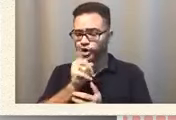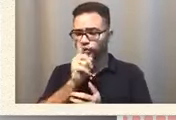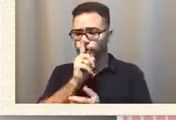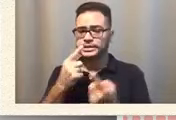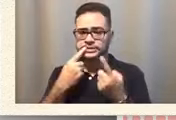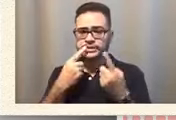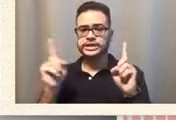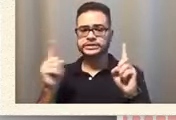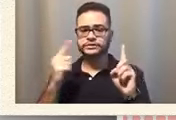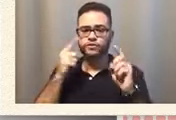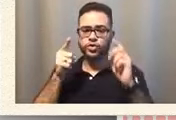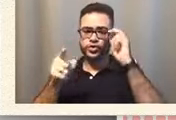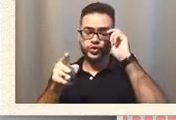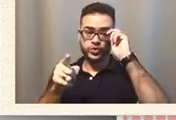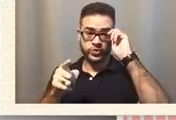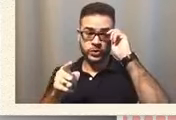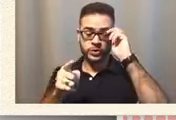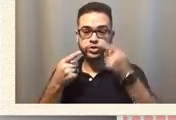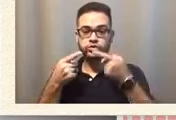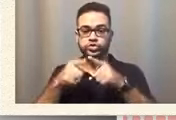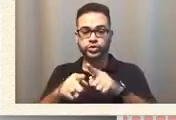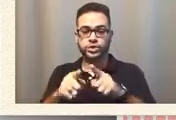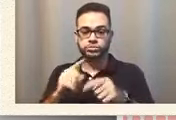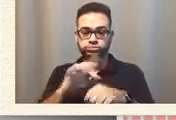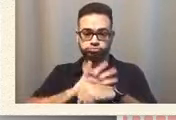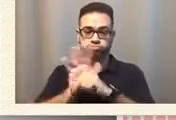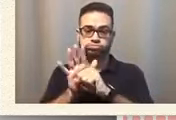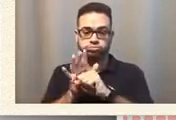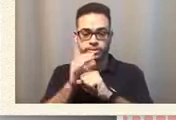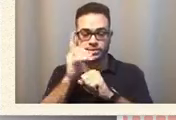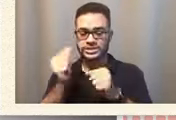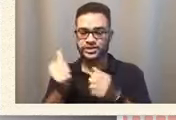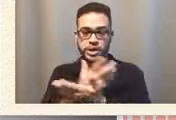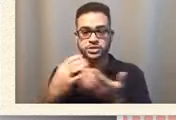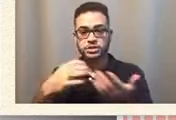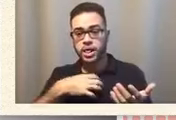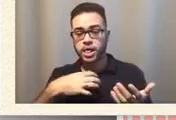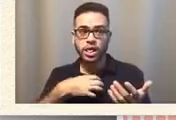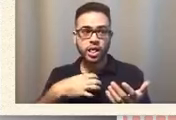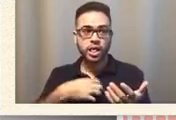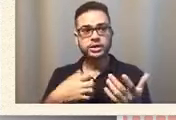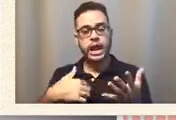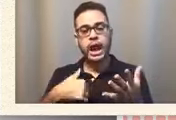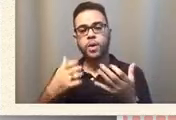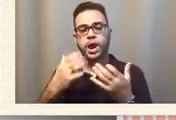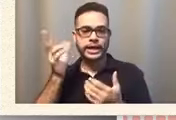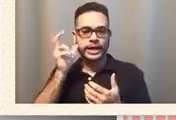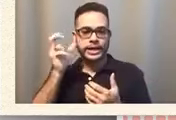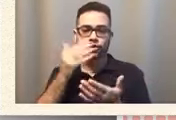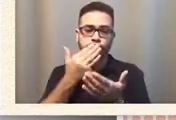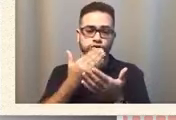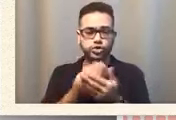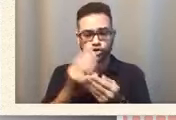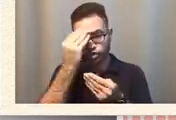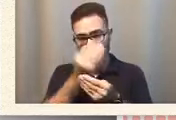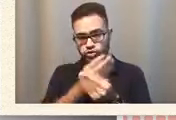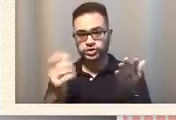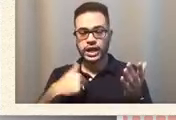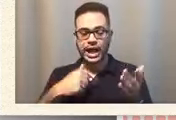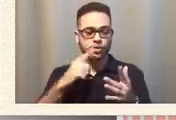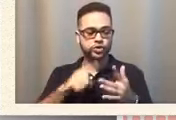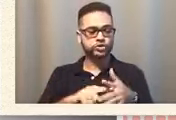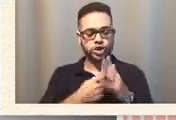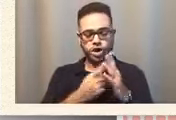during covid19 because everybody's complaining and i just want to hear some good news okay i'm gonna start with the